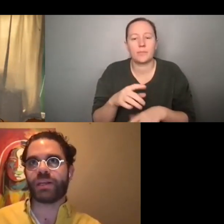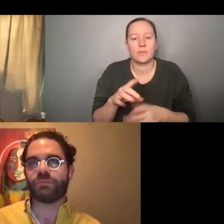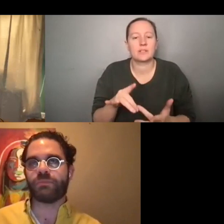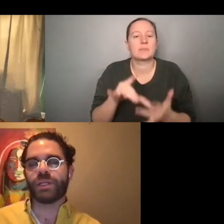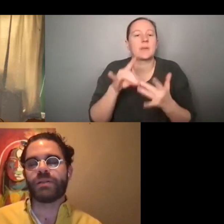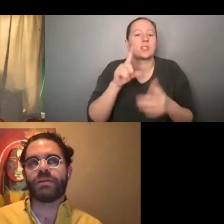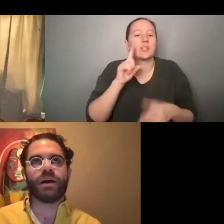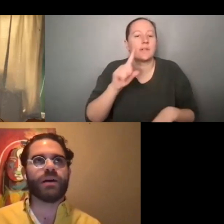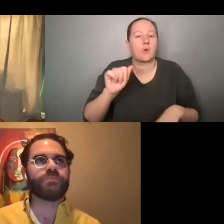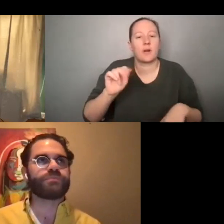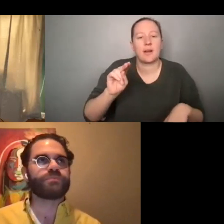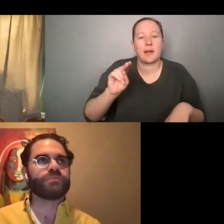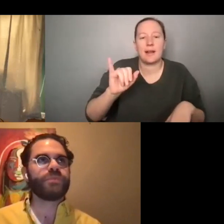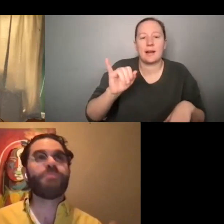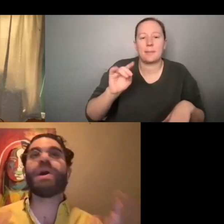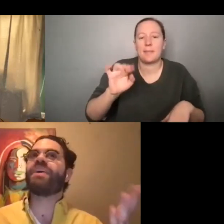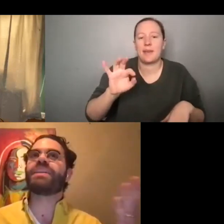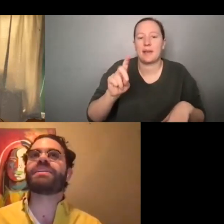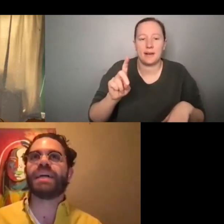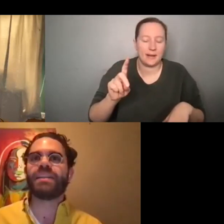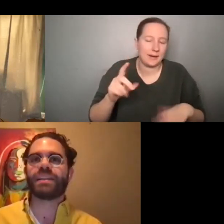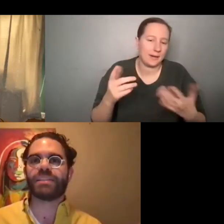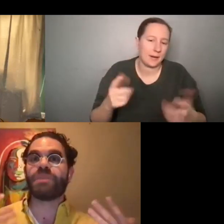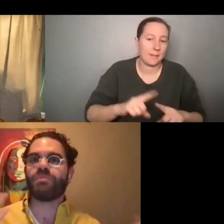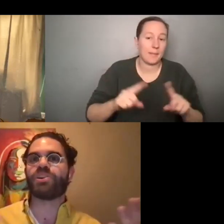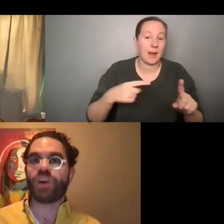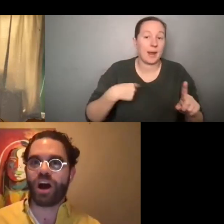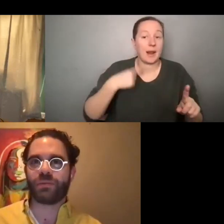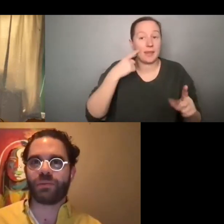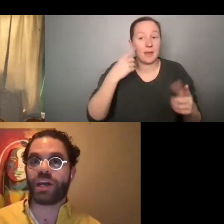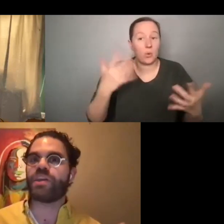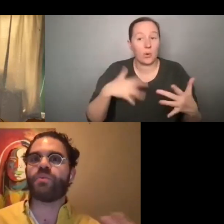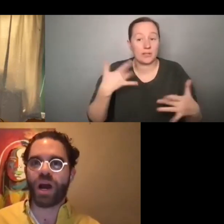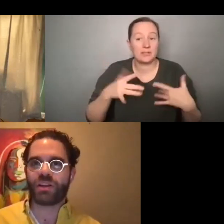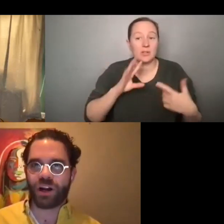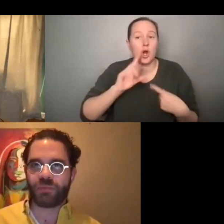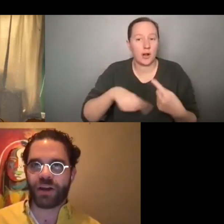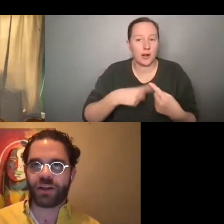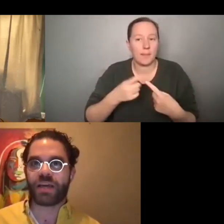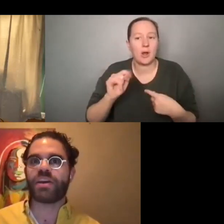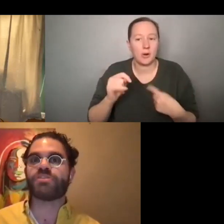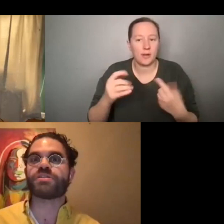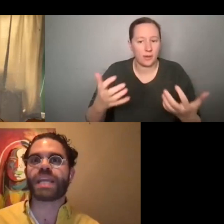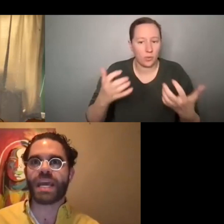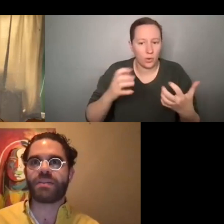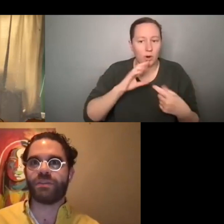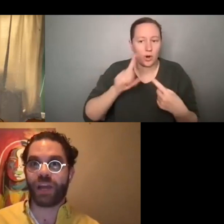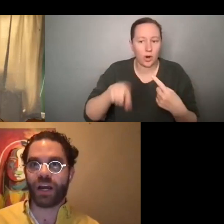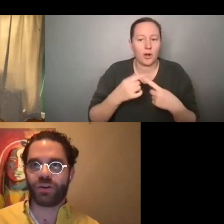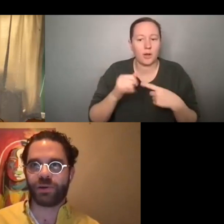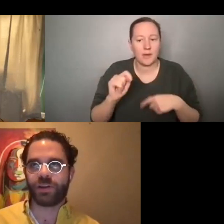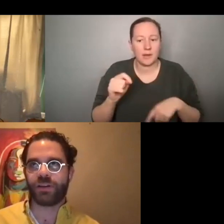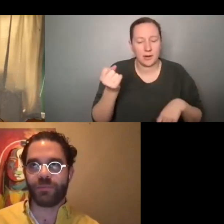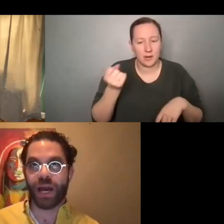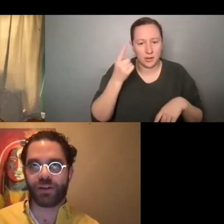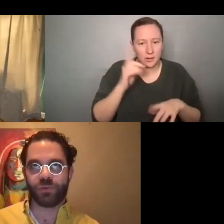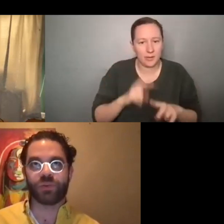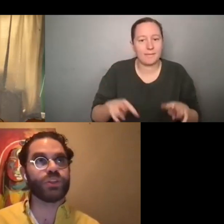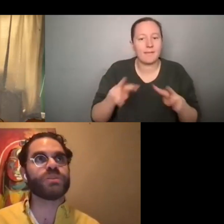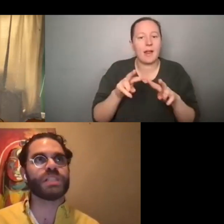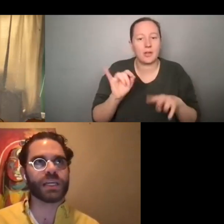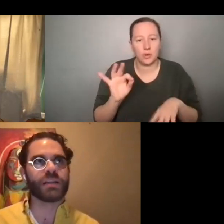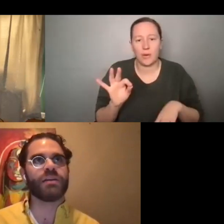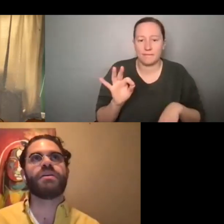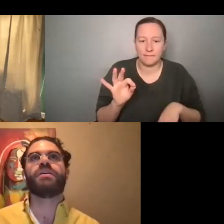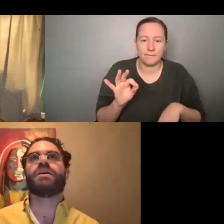medium. But I think the exciting thing is people are talking about it and they want to talk about it and they understand the value of it, about